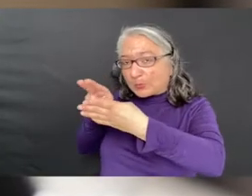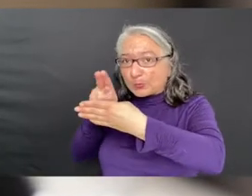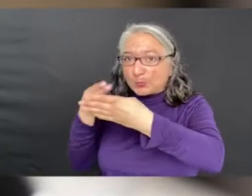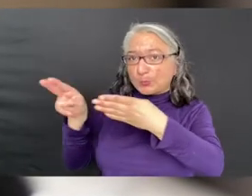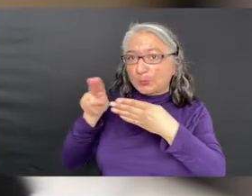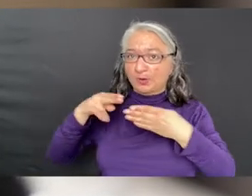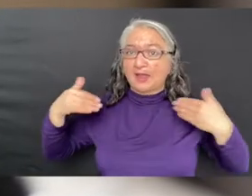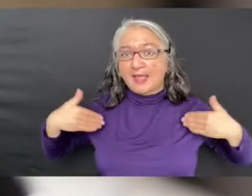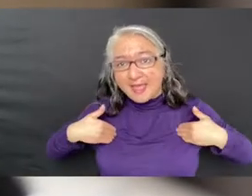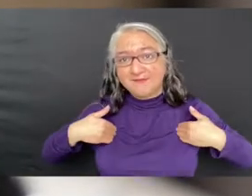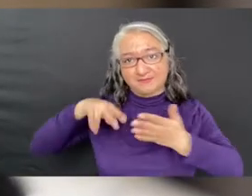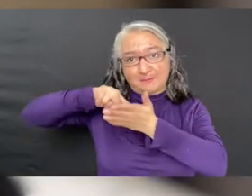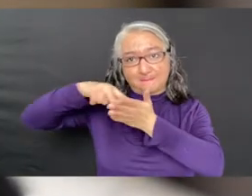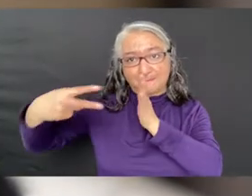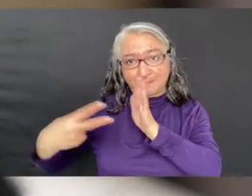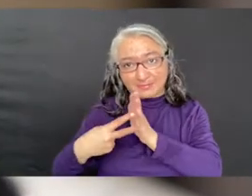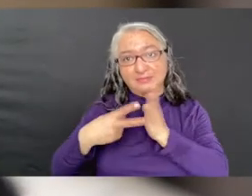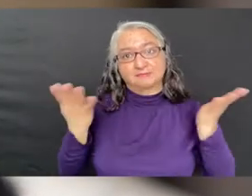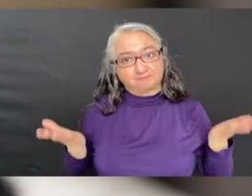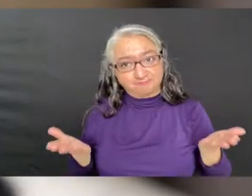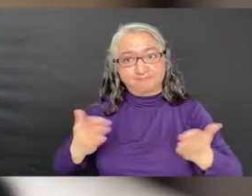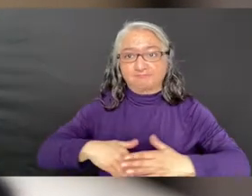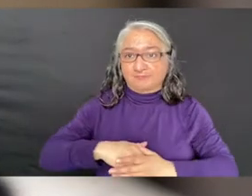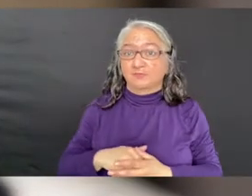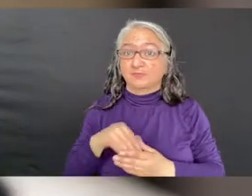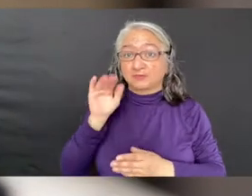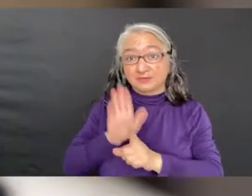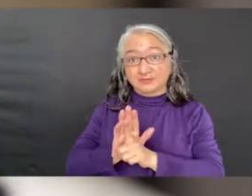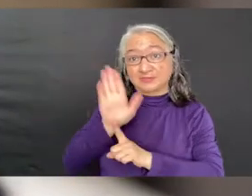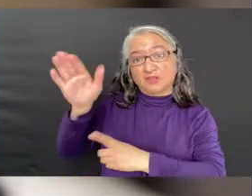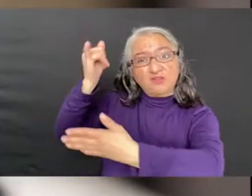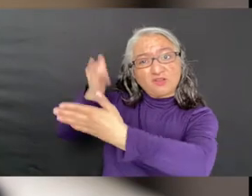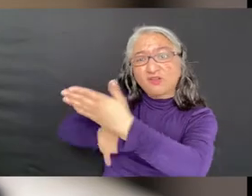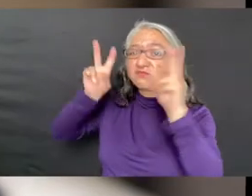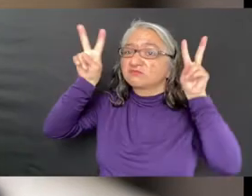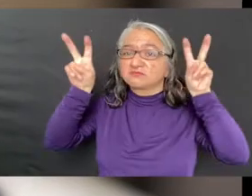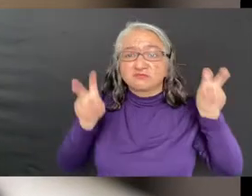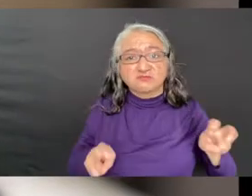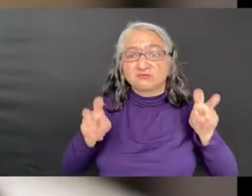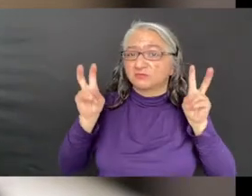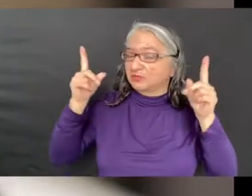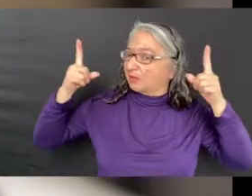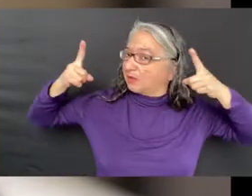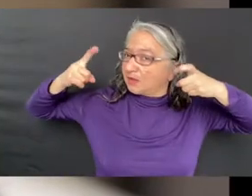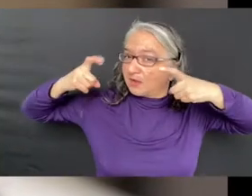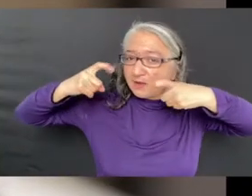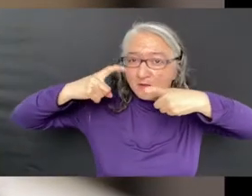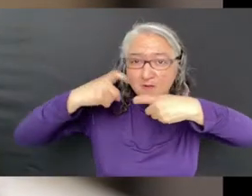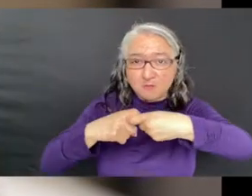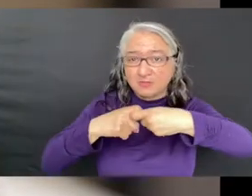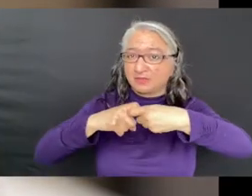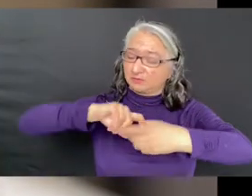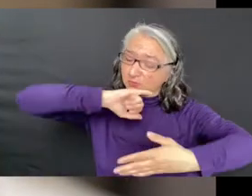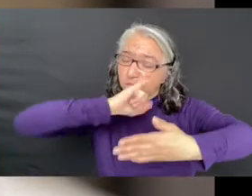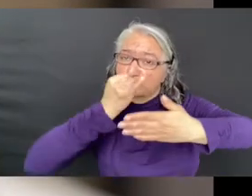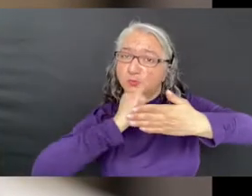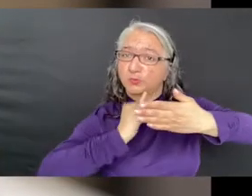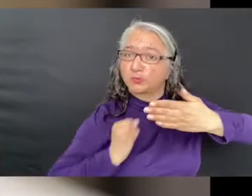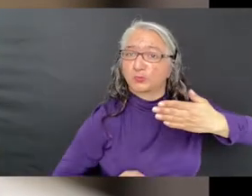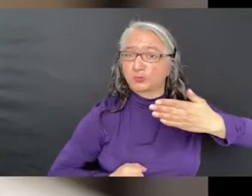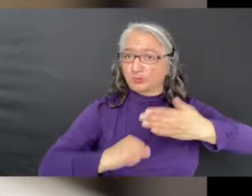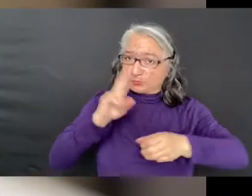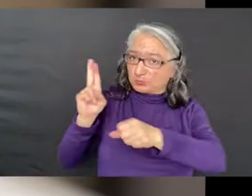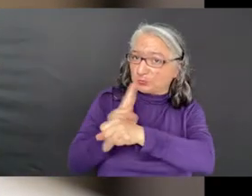is done so with intent. The work deals with themes of intricacies, complexities, and how we use